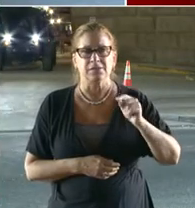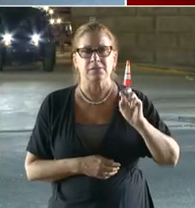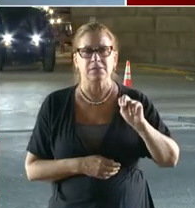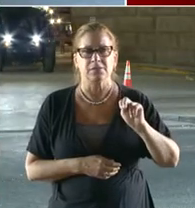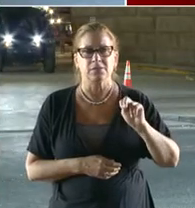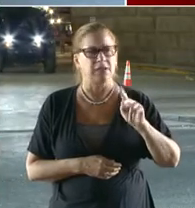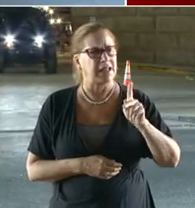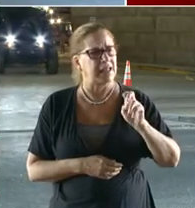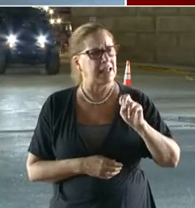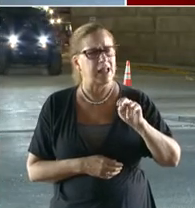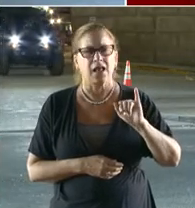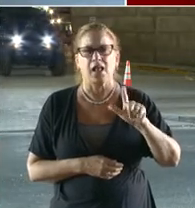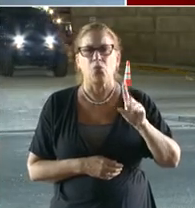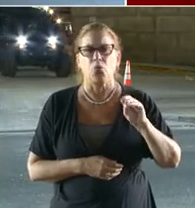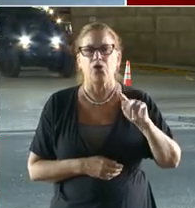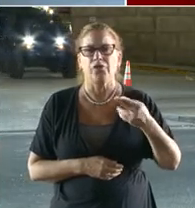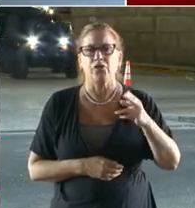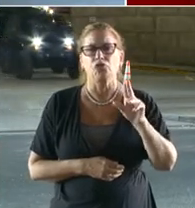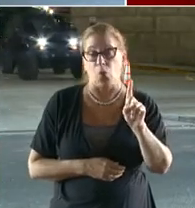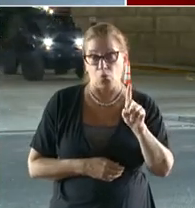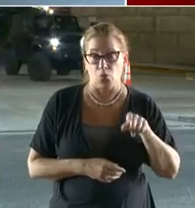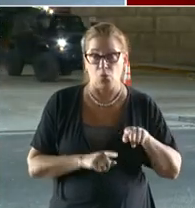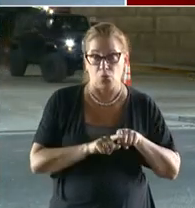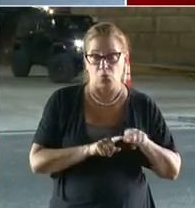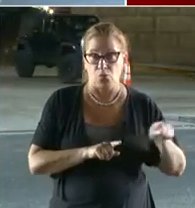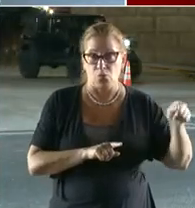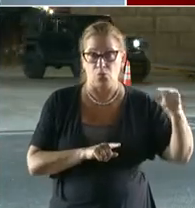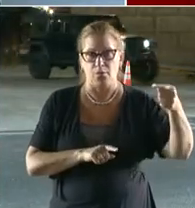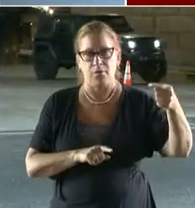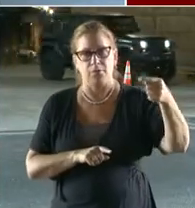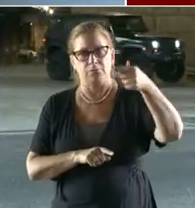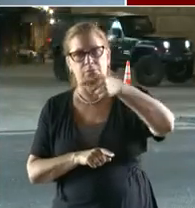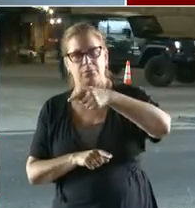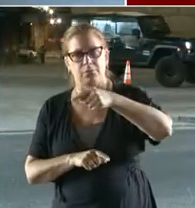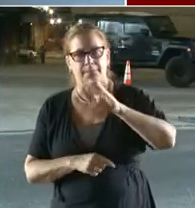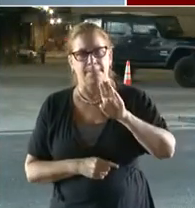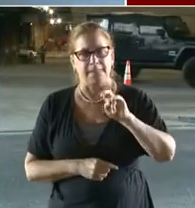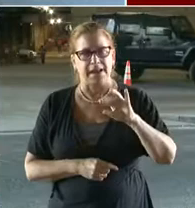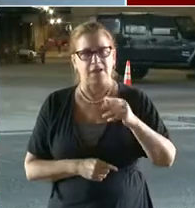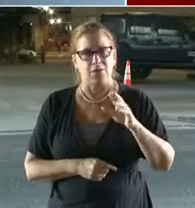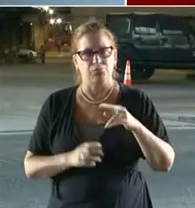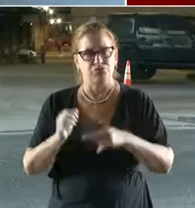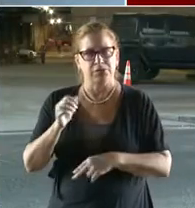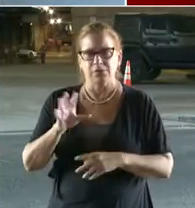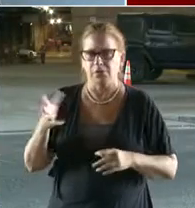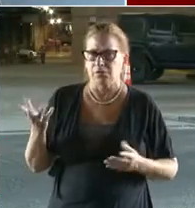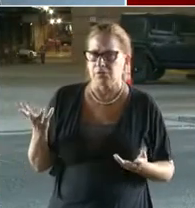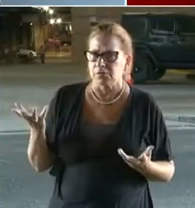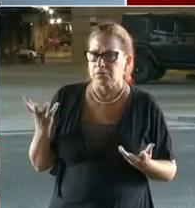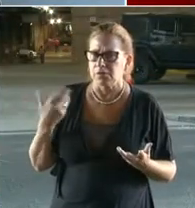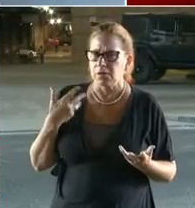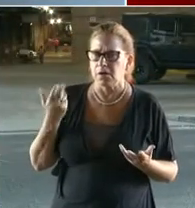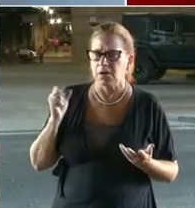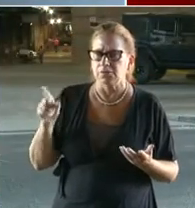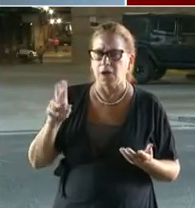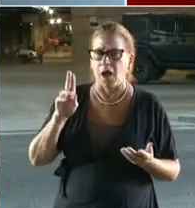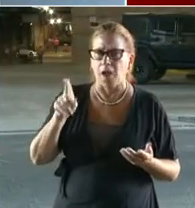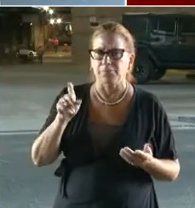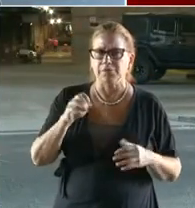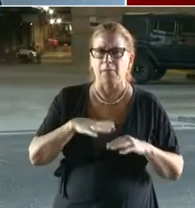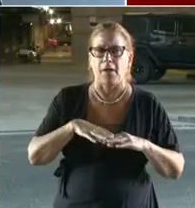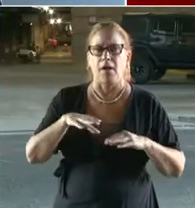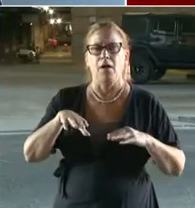give us about the situation on 295 at this point? Well, what I can say is that our team quickly responded, got an emergency response